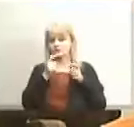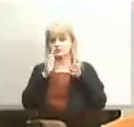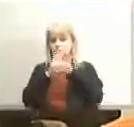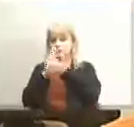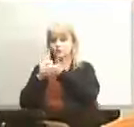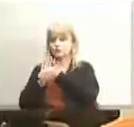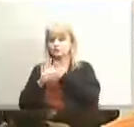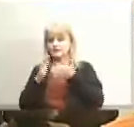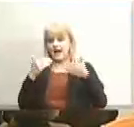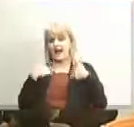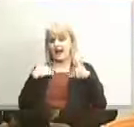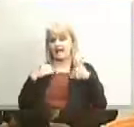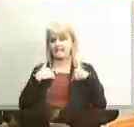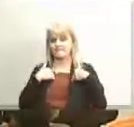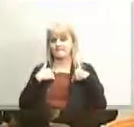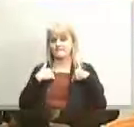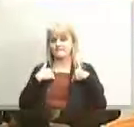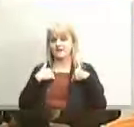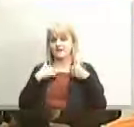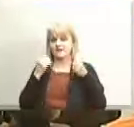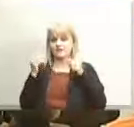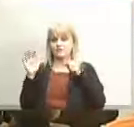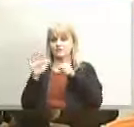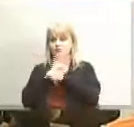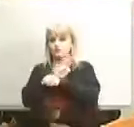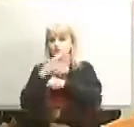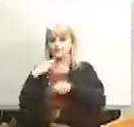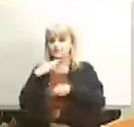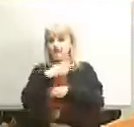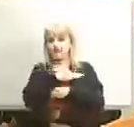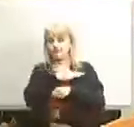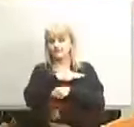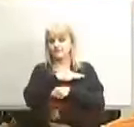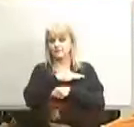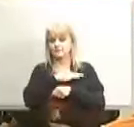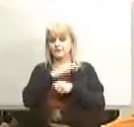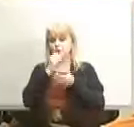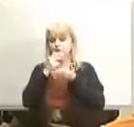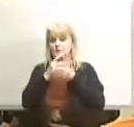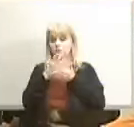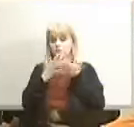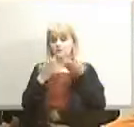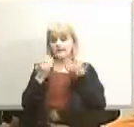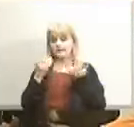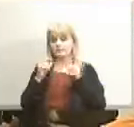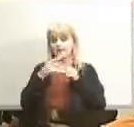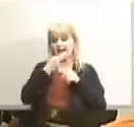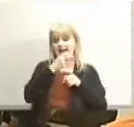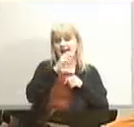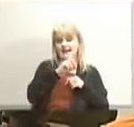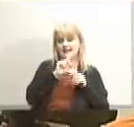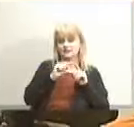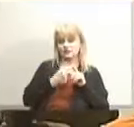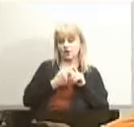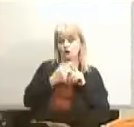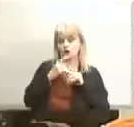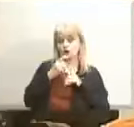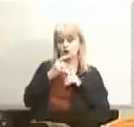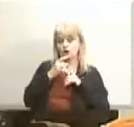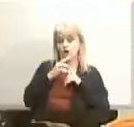uh we approved something the signing tonight but it appears that head start early childhood is being